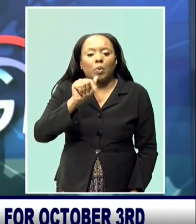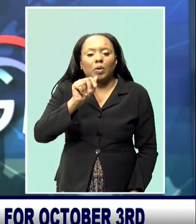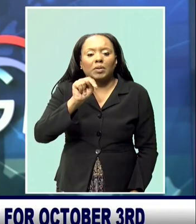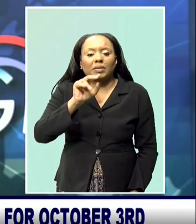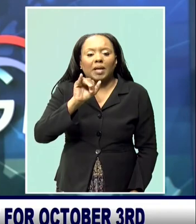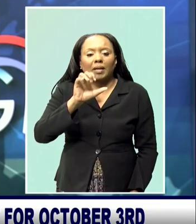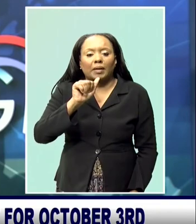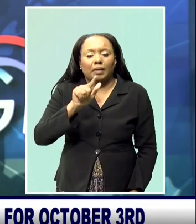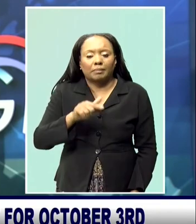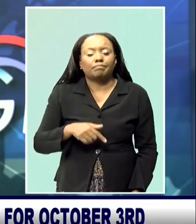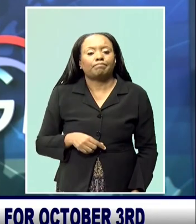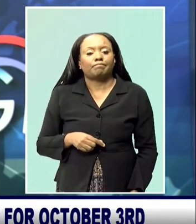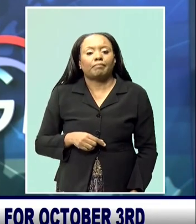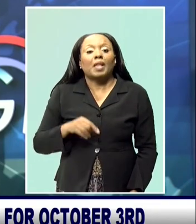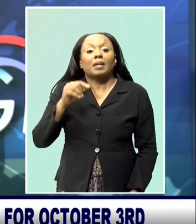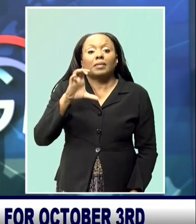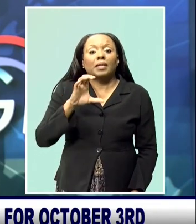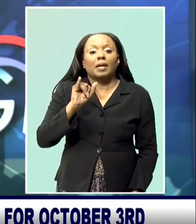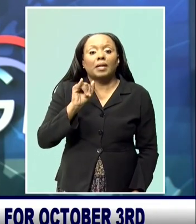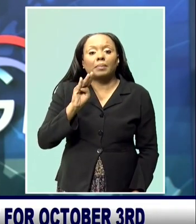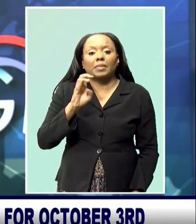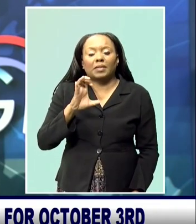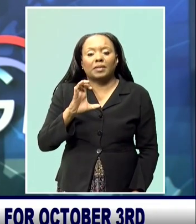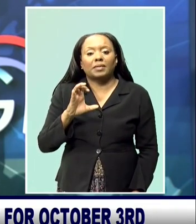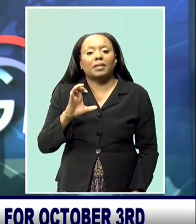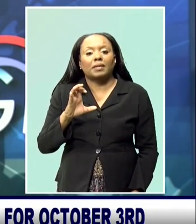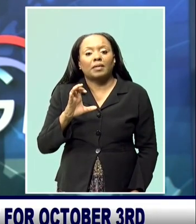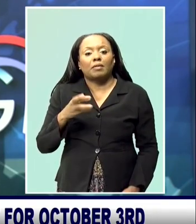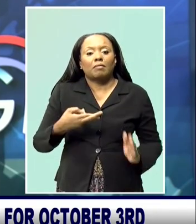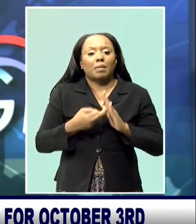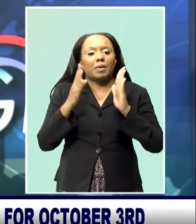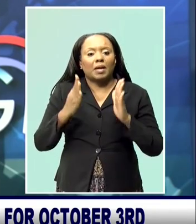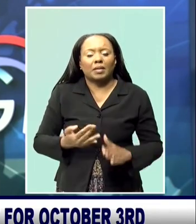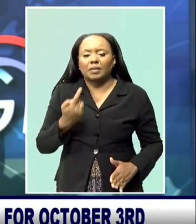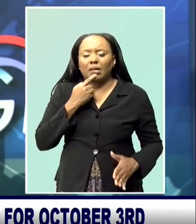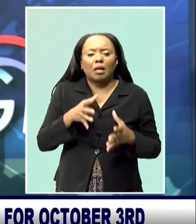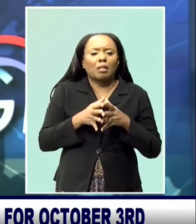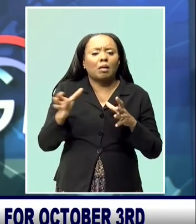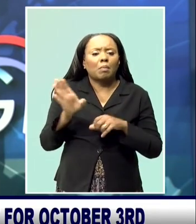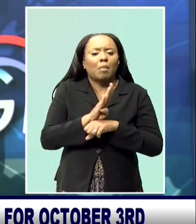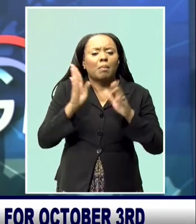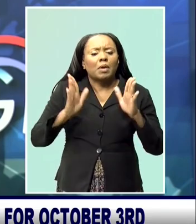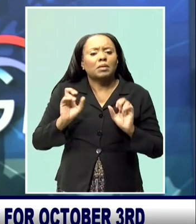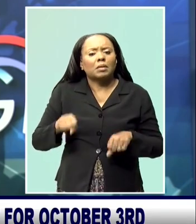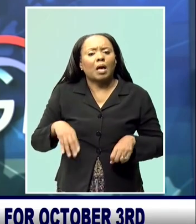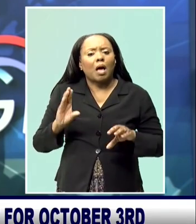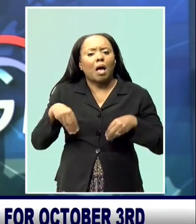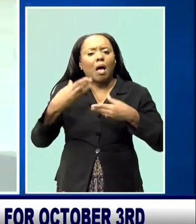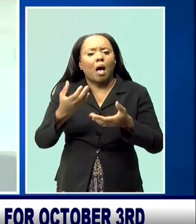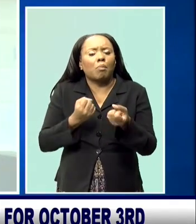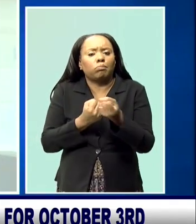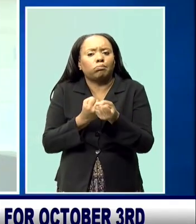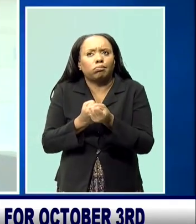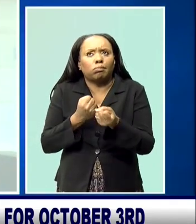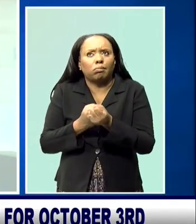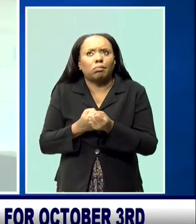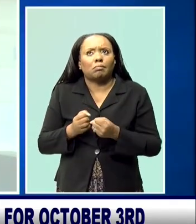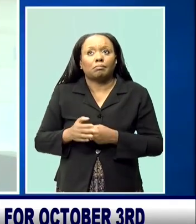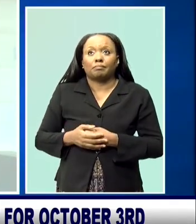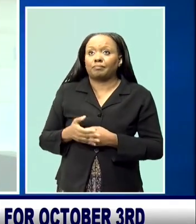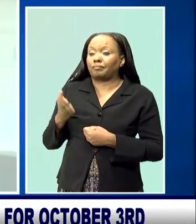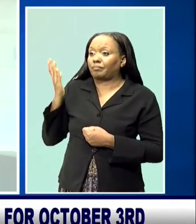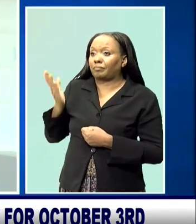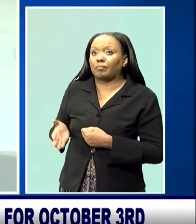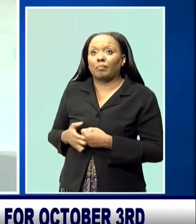so many ways to contribute to the cause. Ms. Grant was a guest on CBC-TV 8's Morning Barbados. We also have a coin